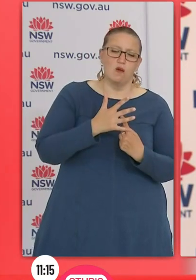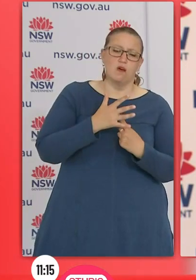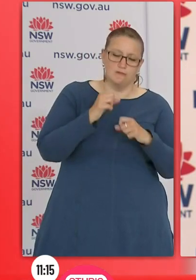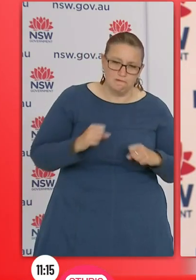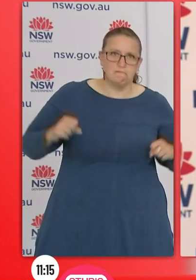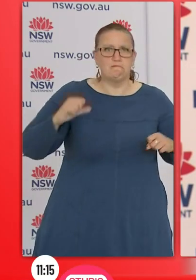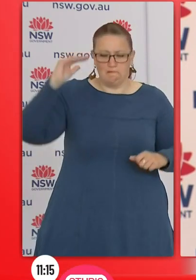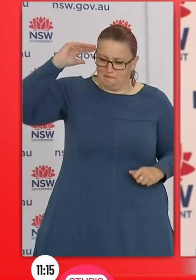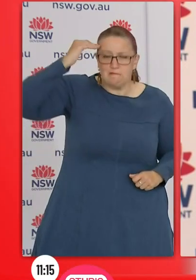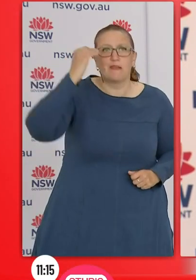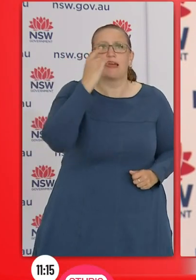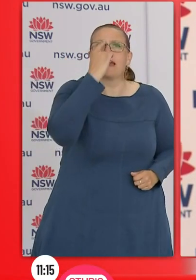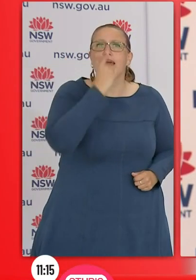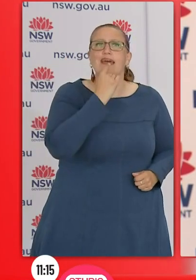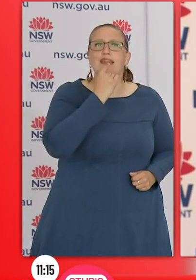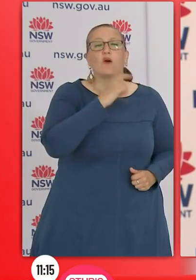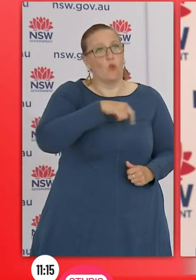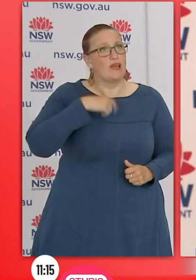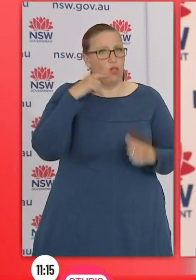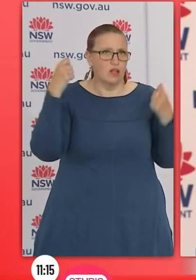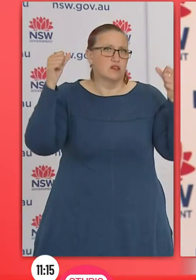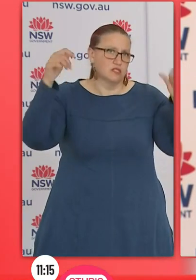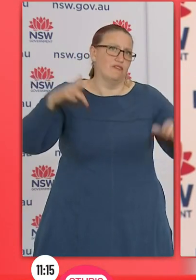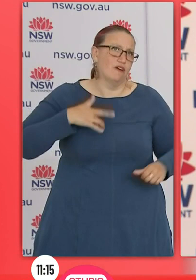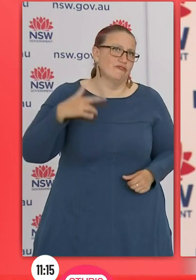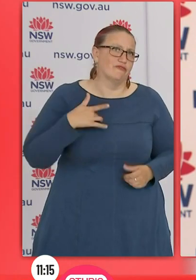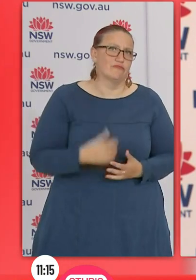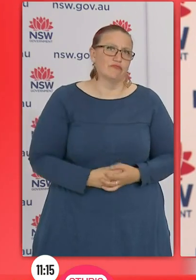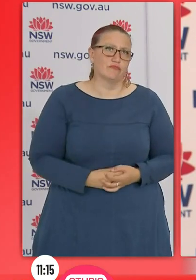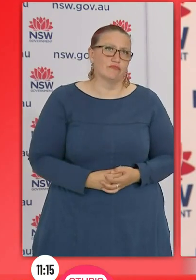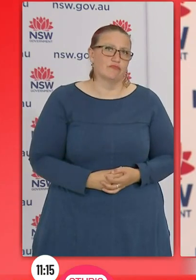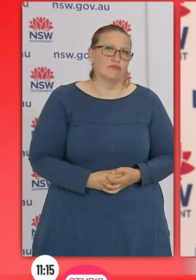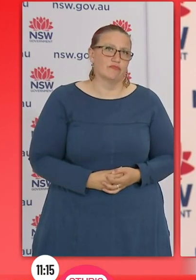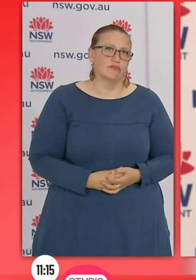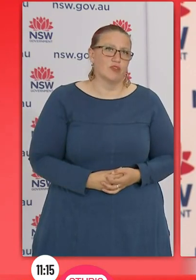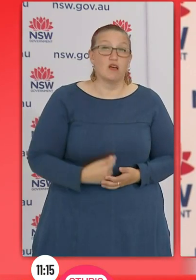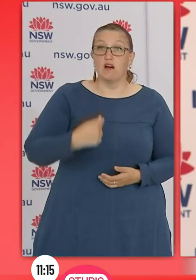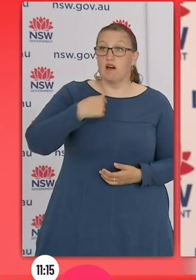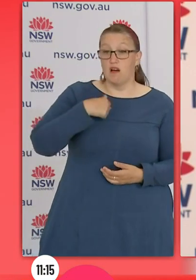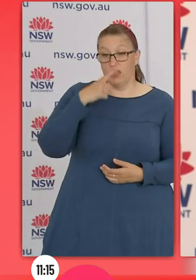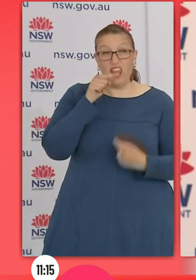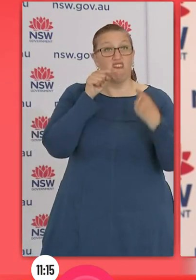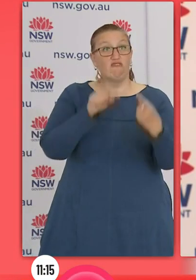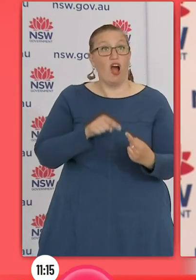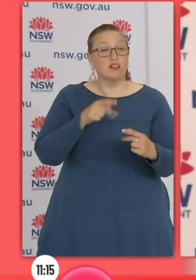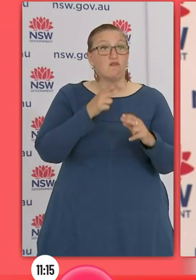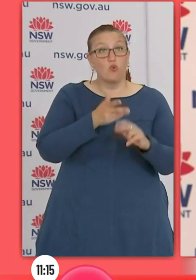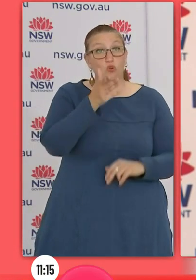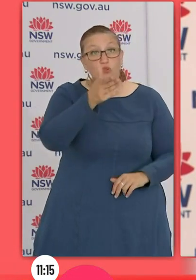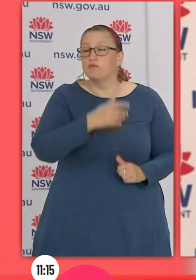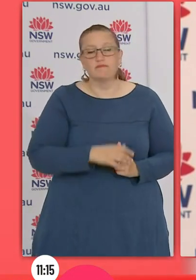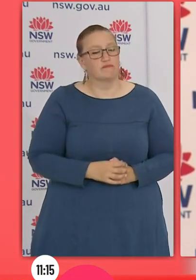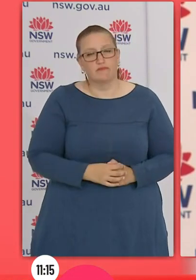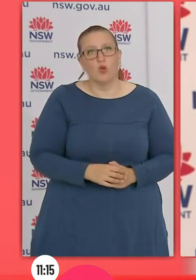the fight against this deadly virus is the responsibility of every single person of us. It is